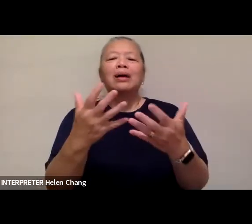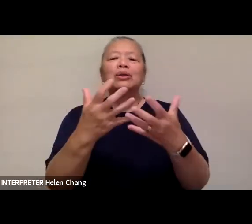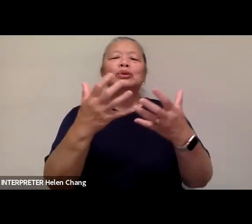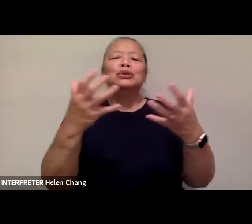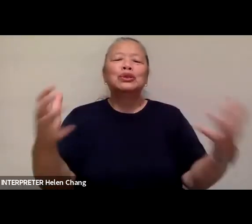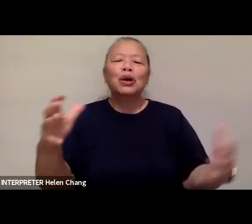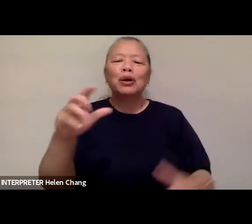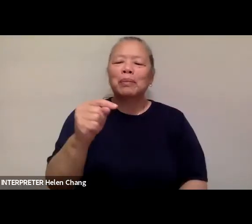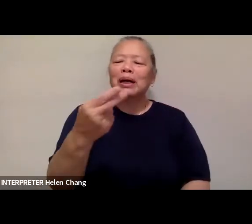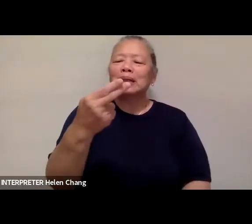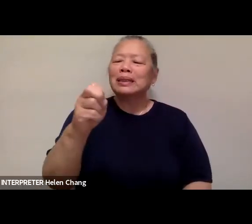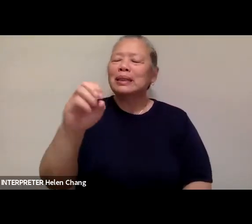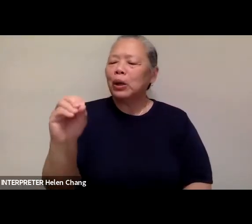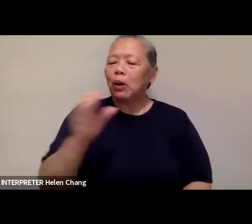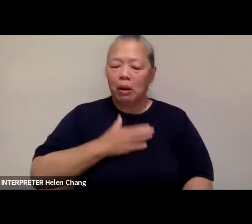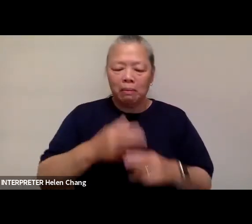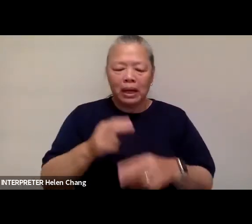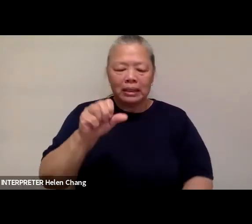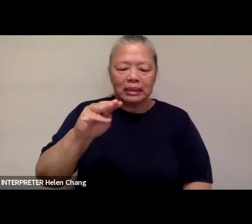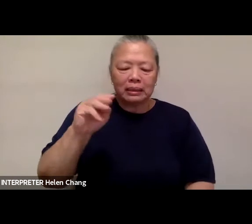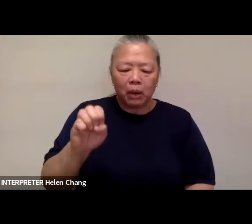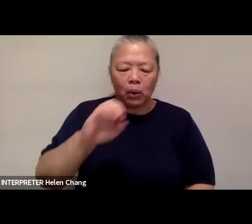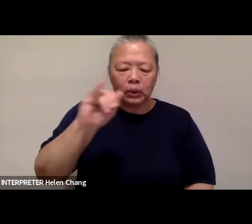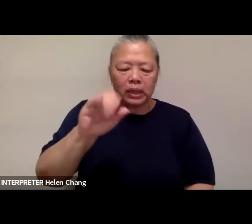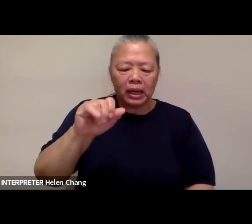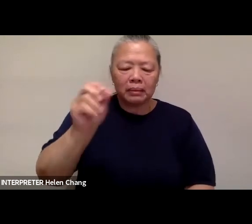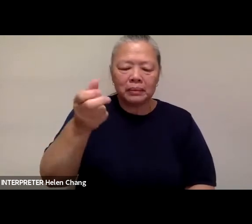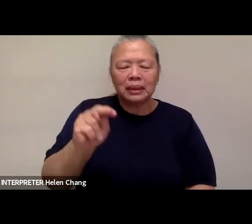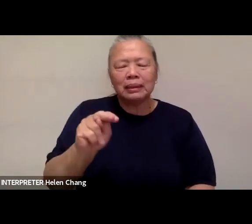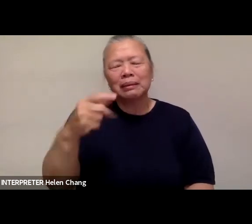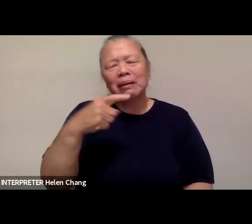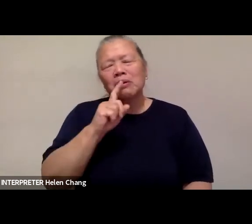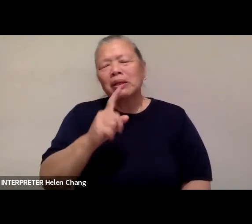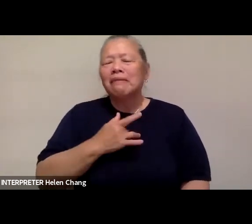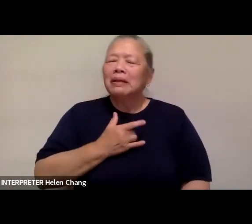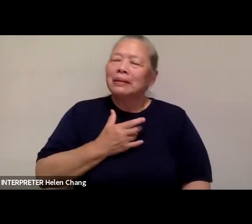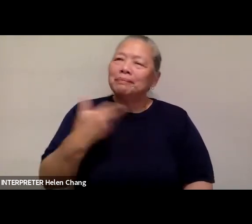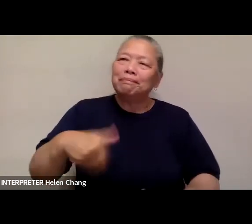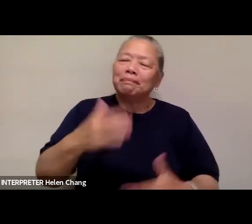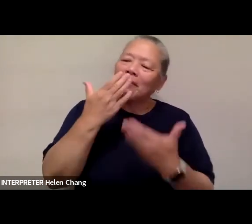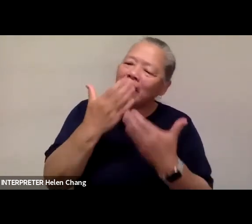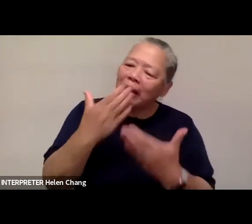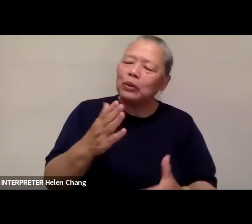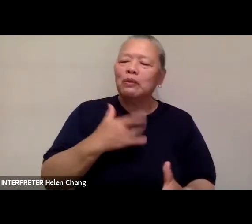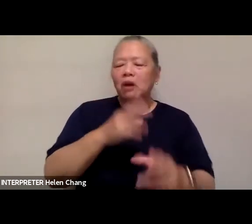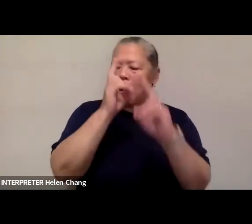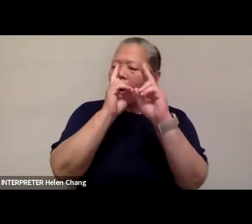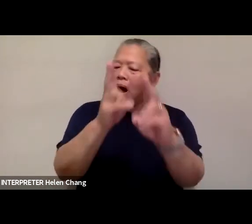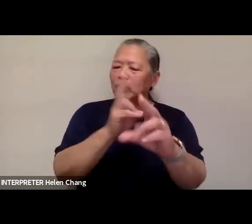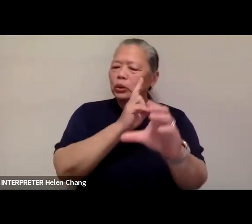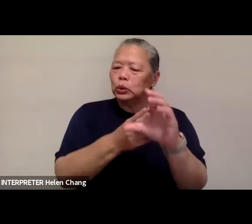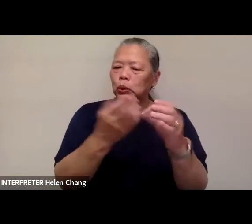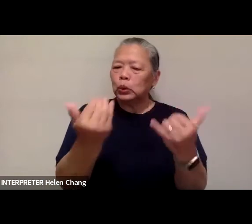Theo. I'm Simone Jacobson. I'm so grateful and honored to be here with you all this evening.